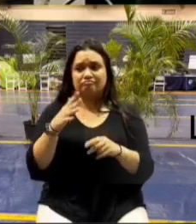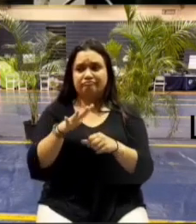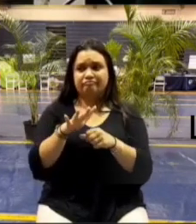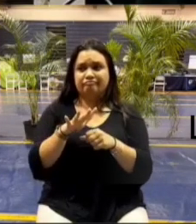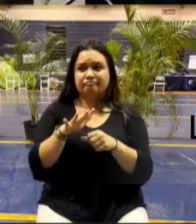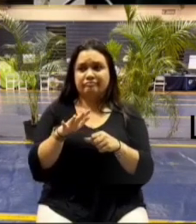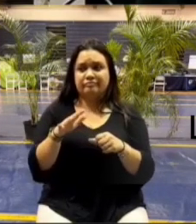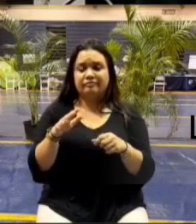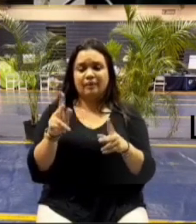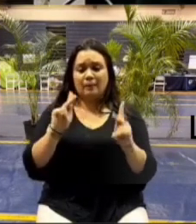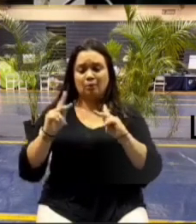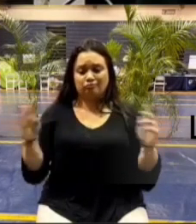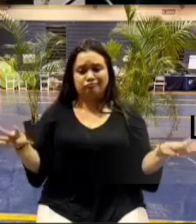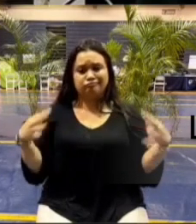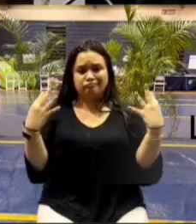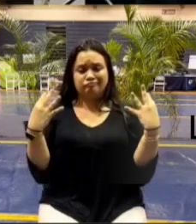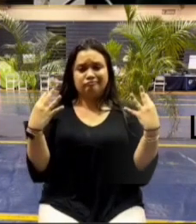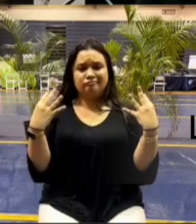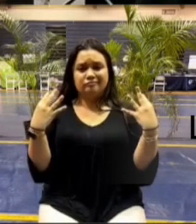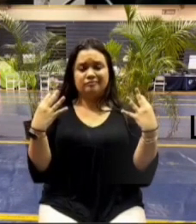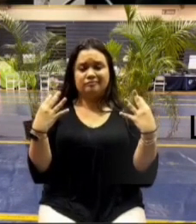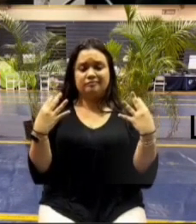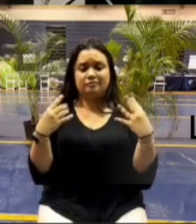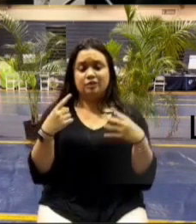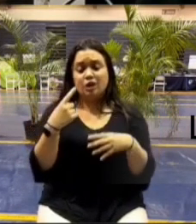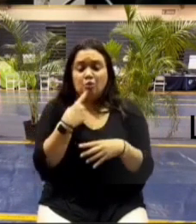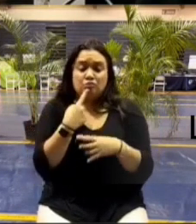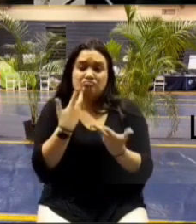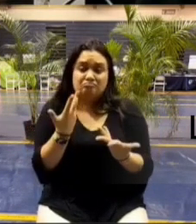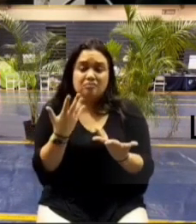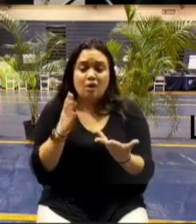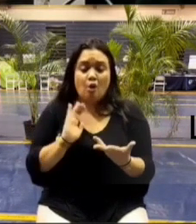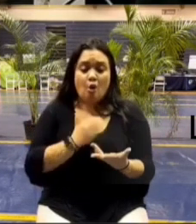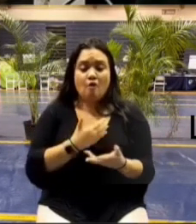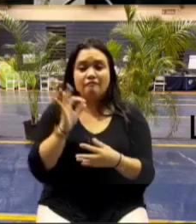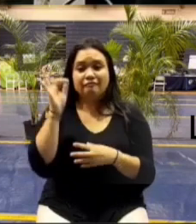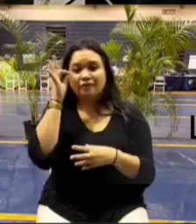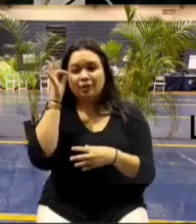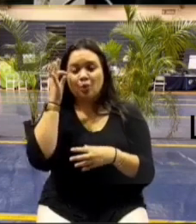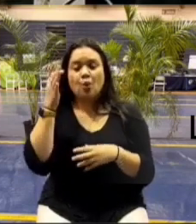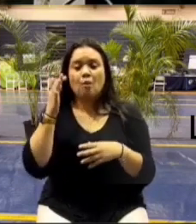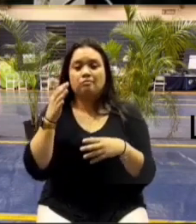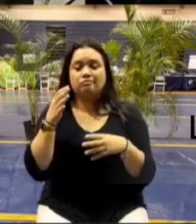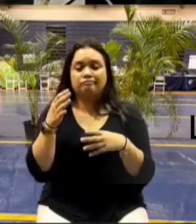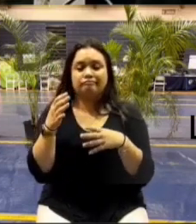and i would say that our federal partners are working very hard for us